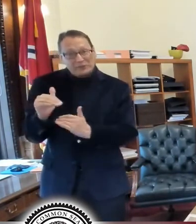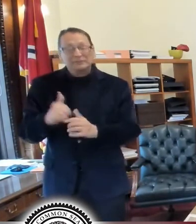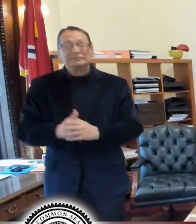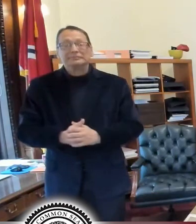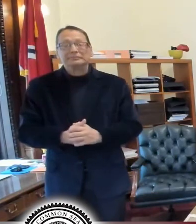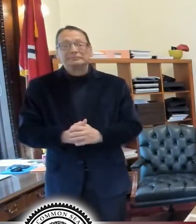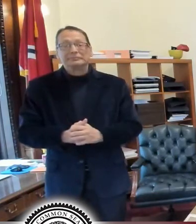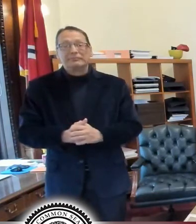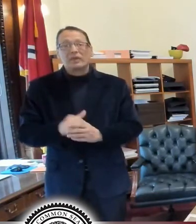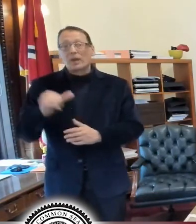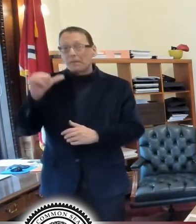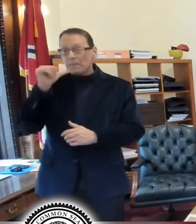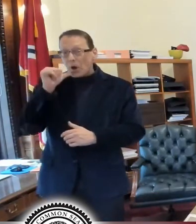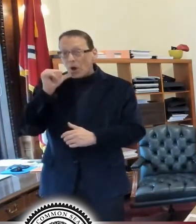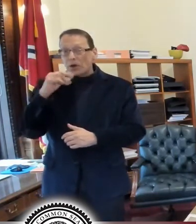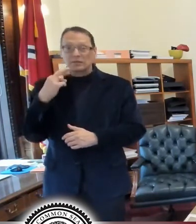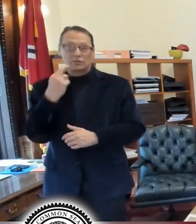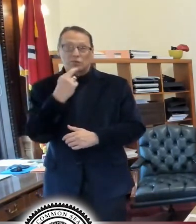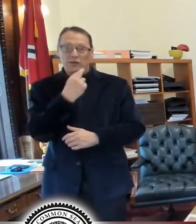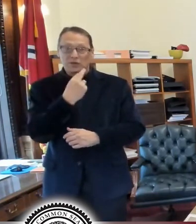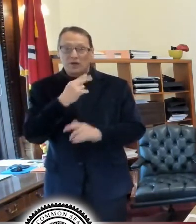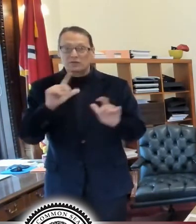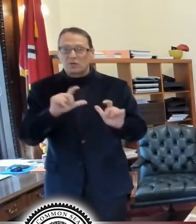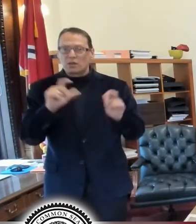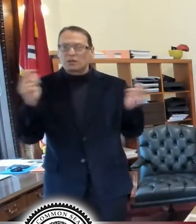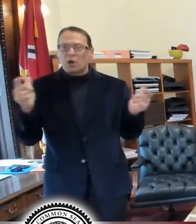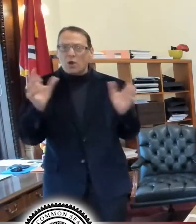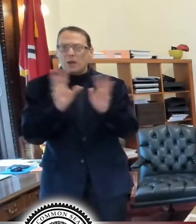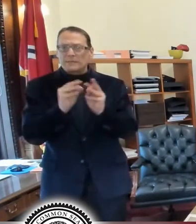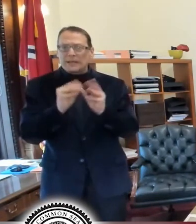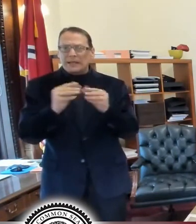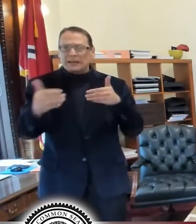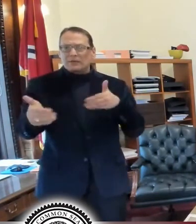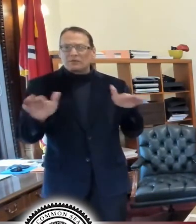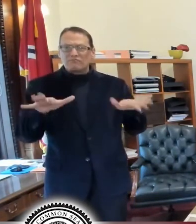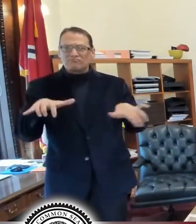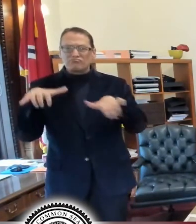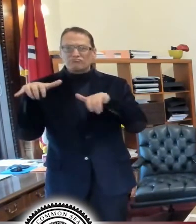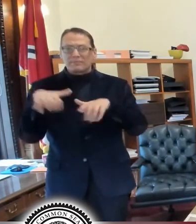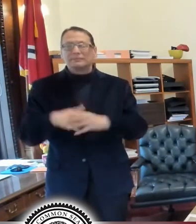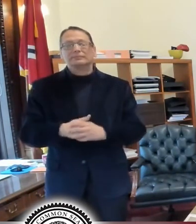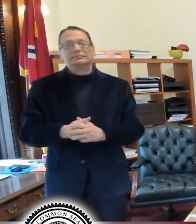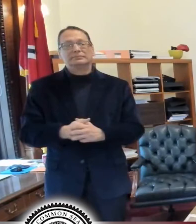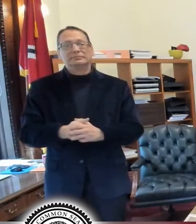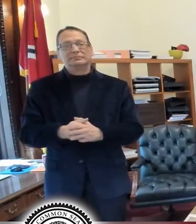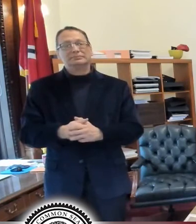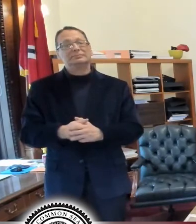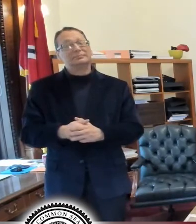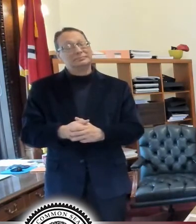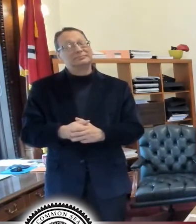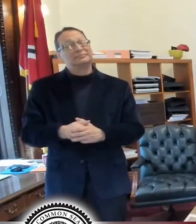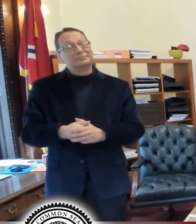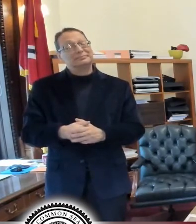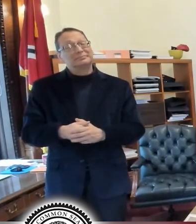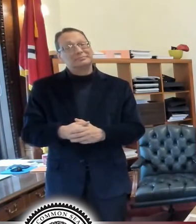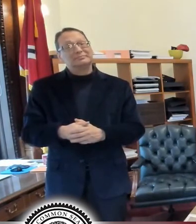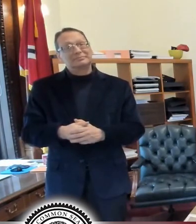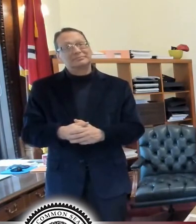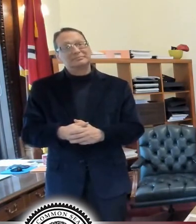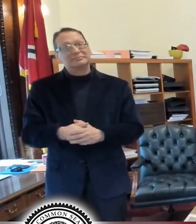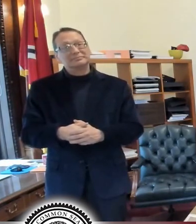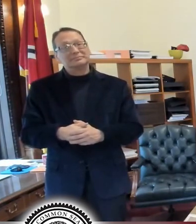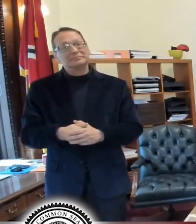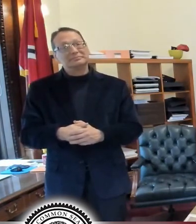Uh, bars, restaurants, large venues. Uh, we know that that is, uh, a real, um,